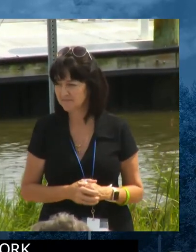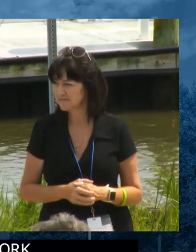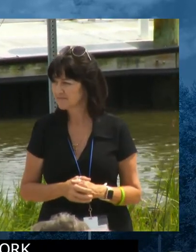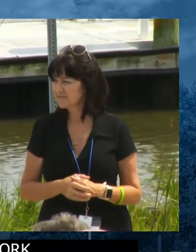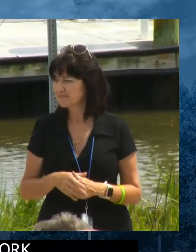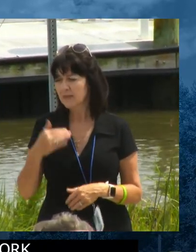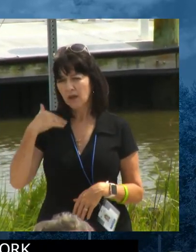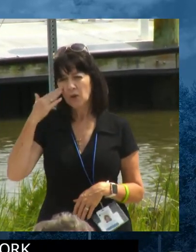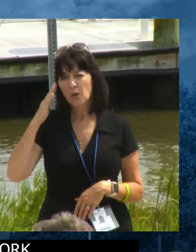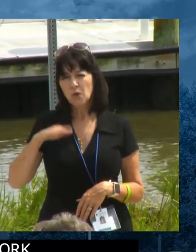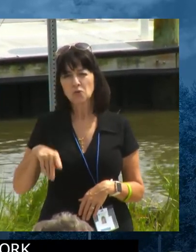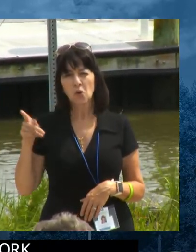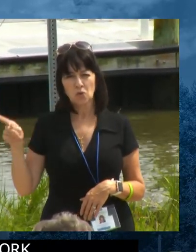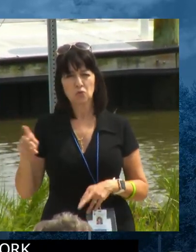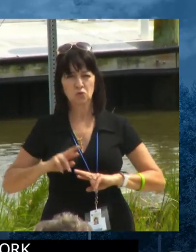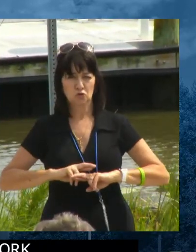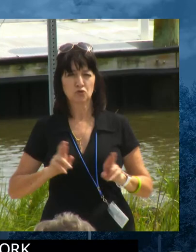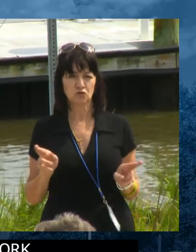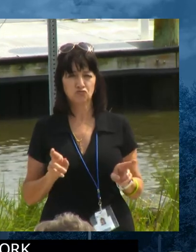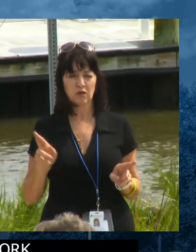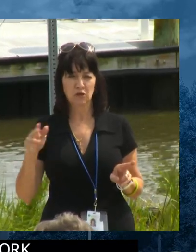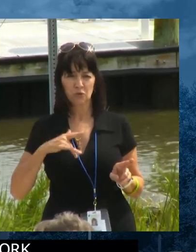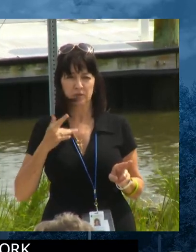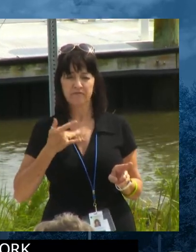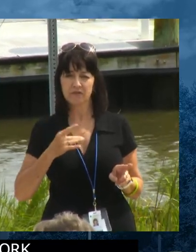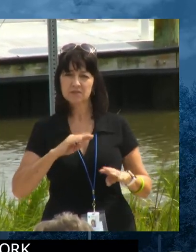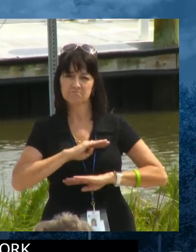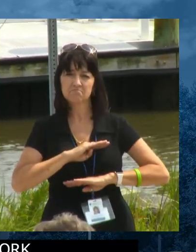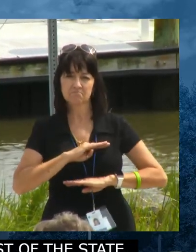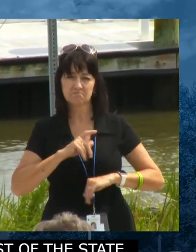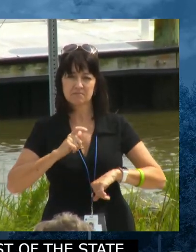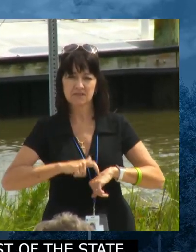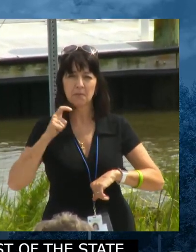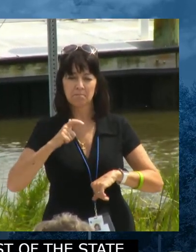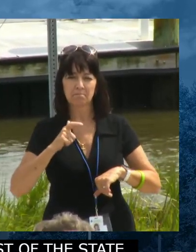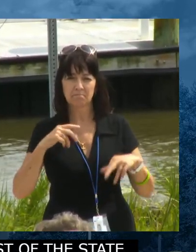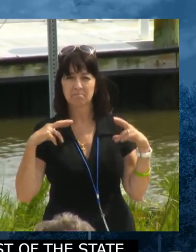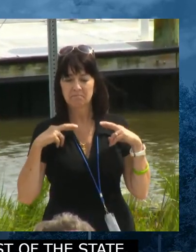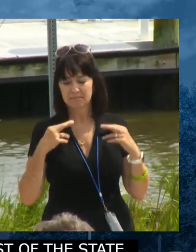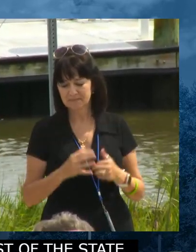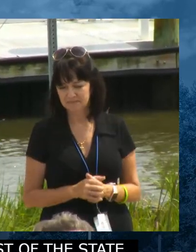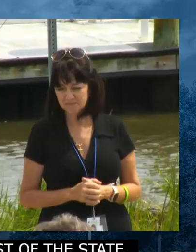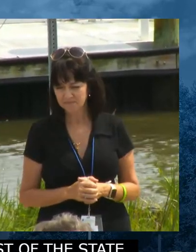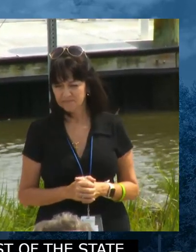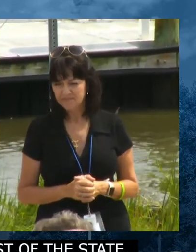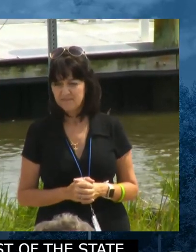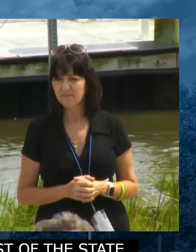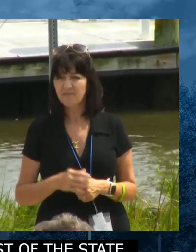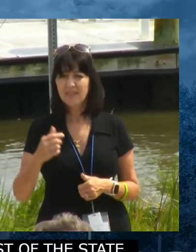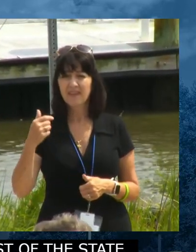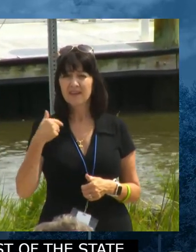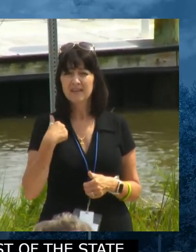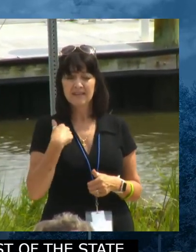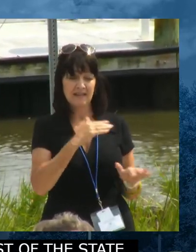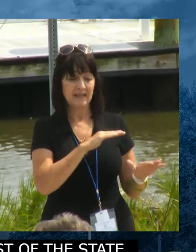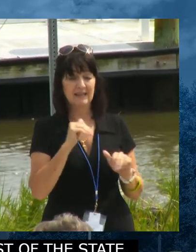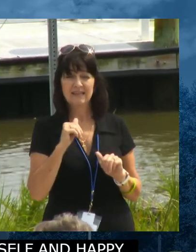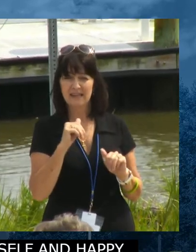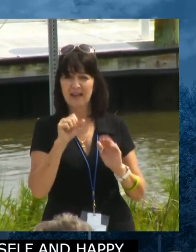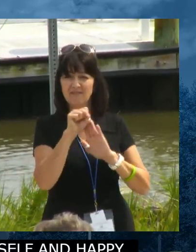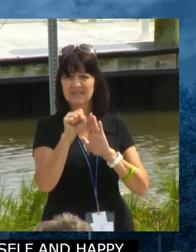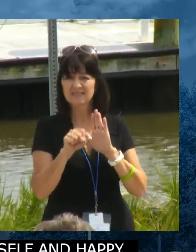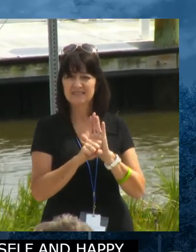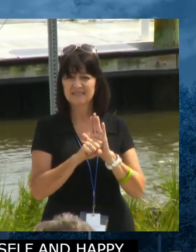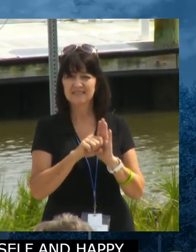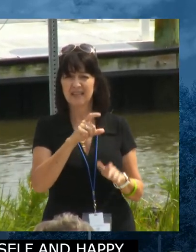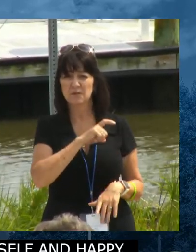So I just want to tell you a little quick story. Val's heard the story. I think the governor may have heard it. When I came out of the state police in 1978, they